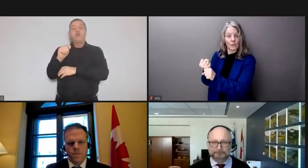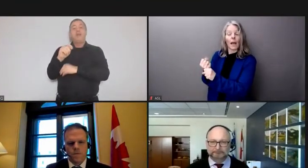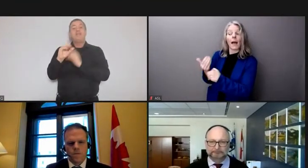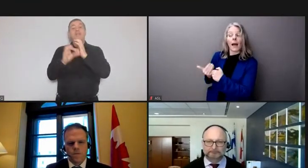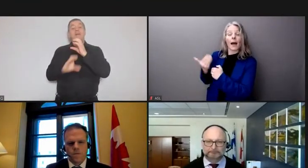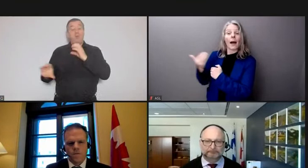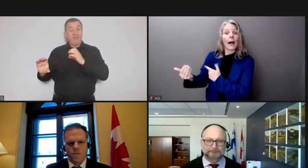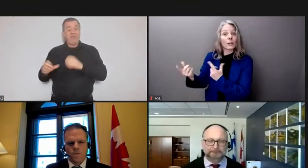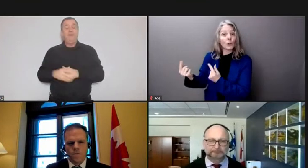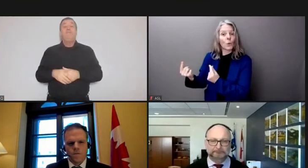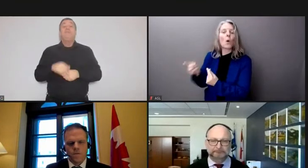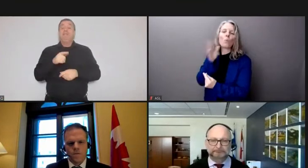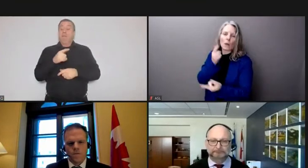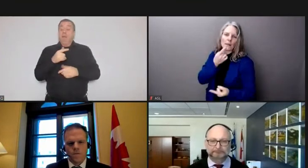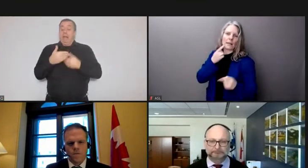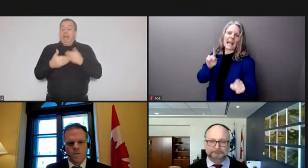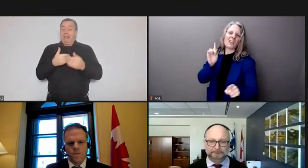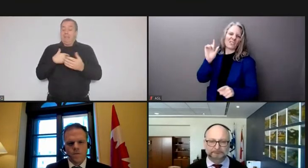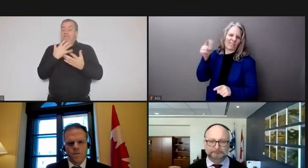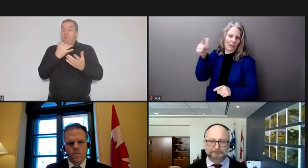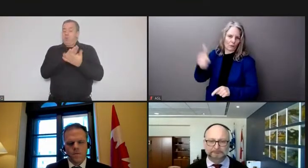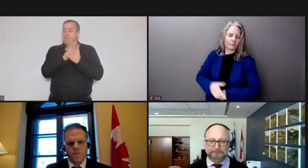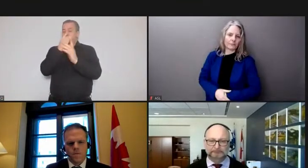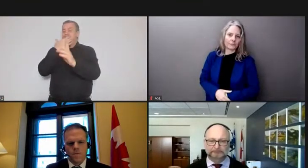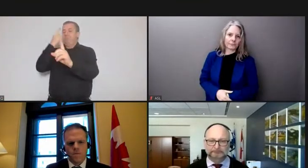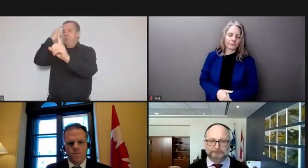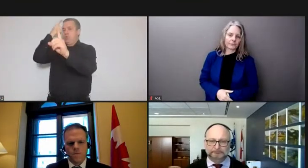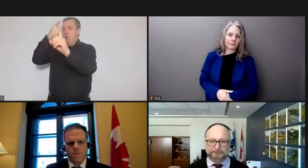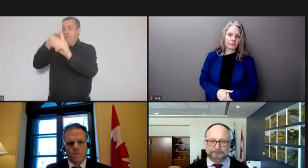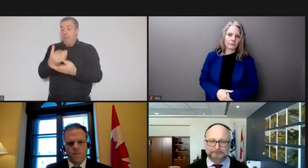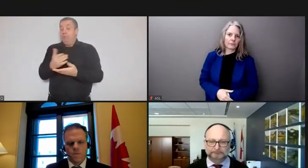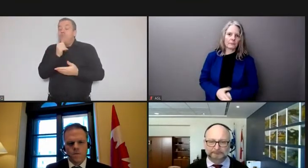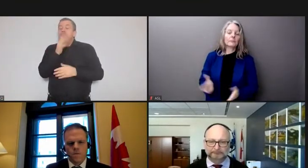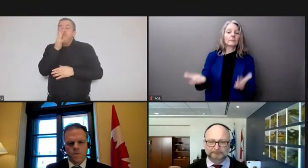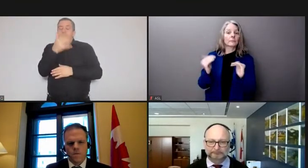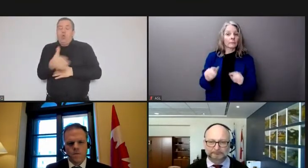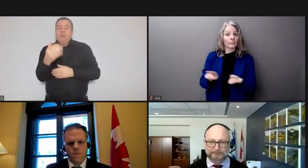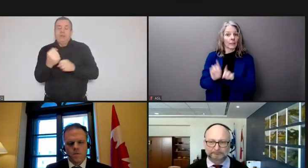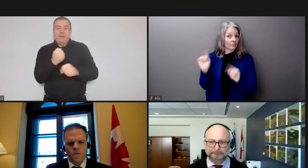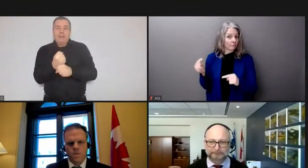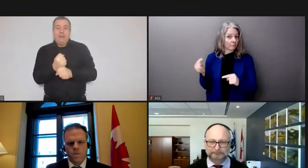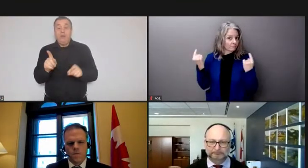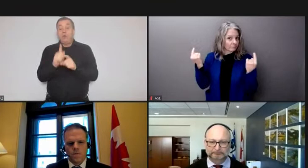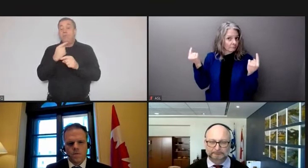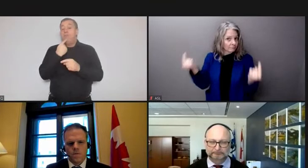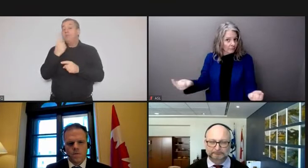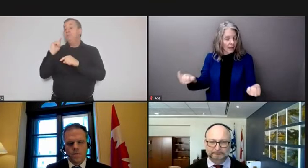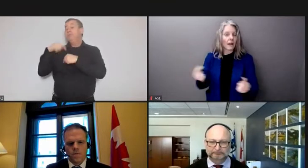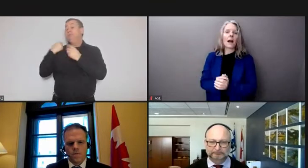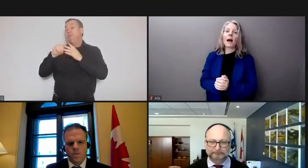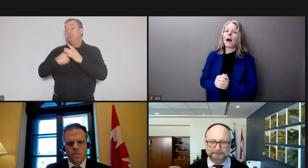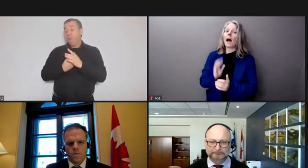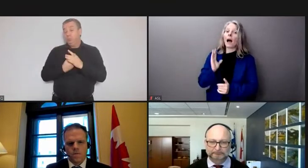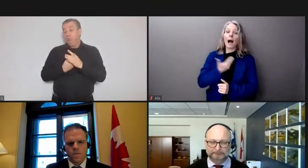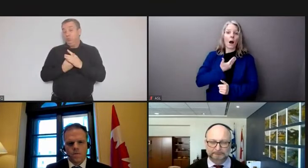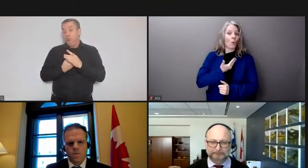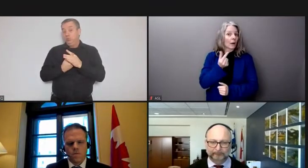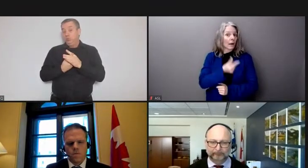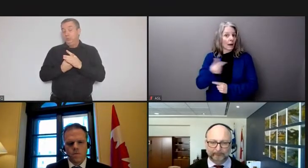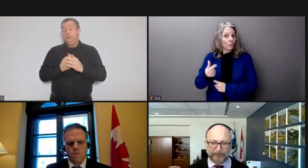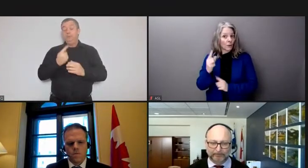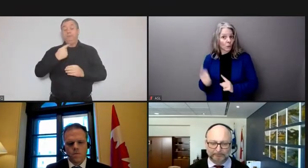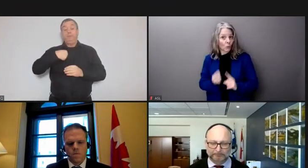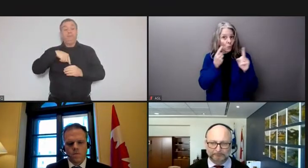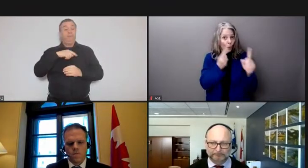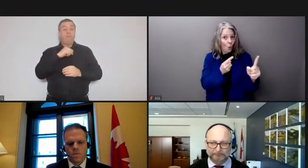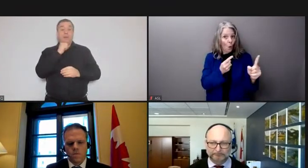that important objective later this year as we have said from the very beginning our government does not intend to